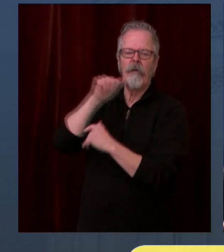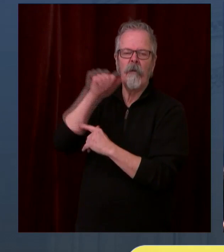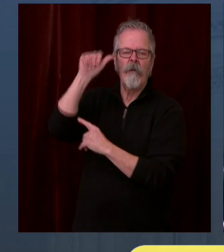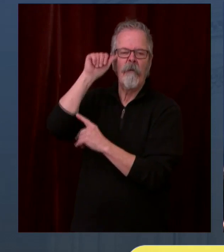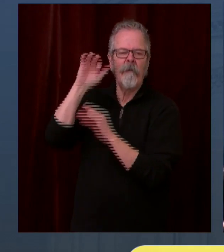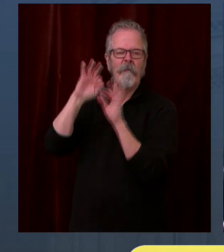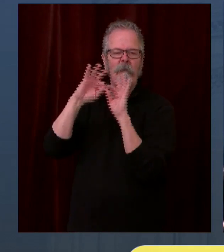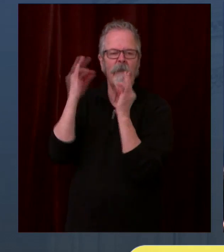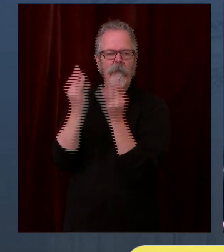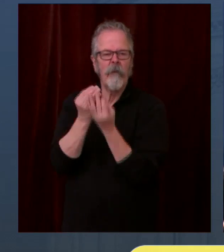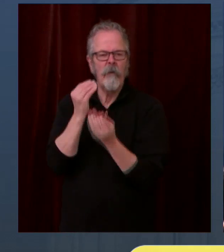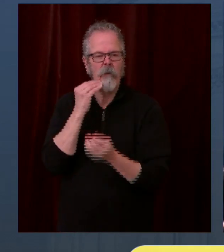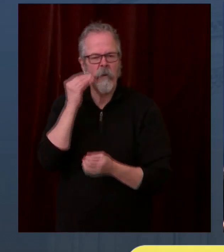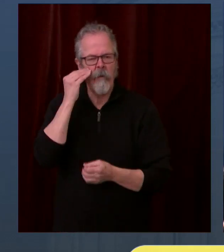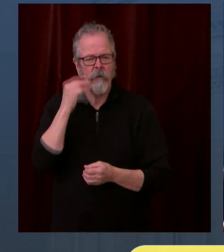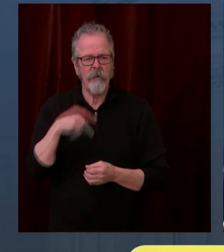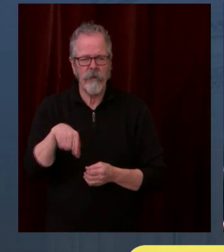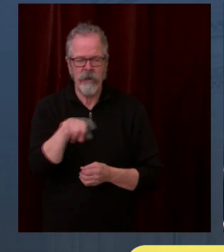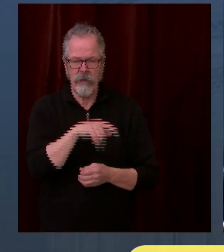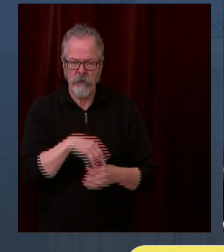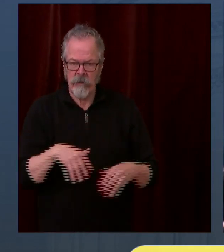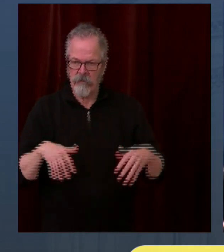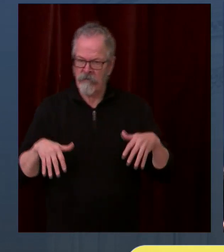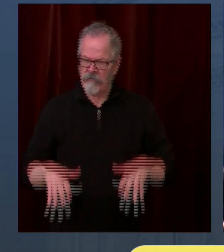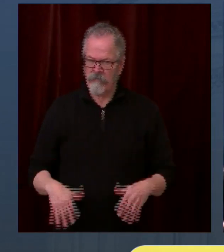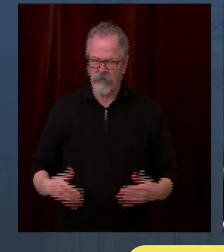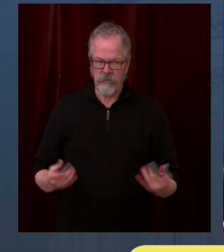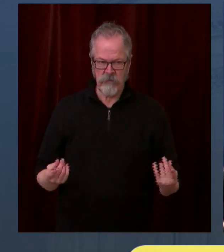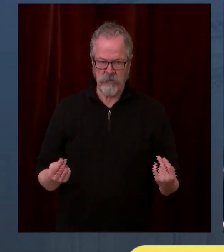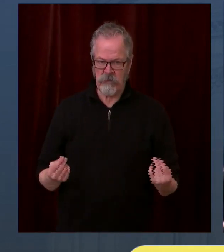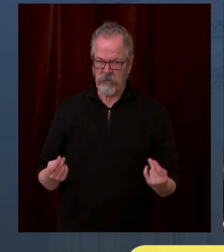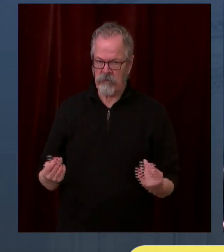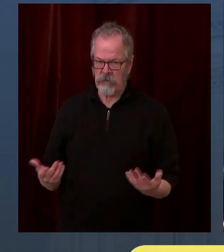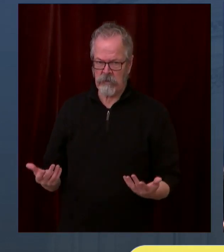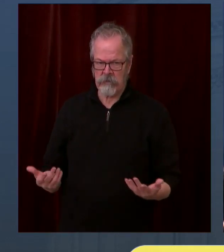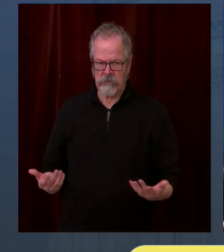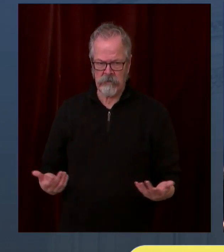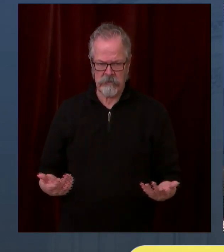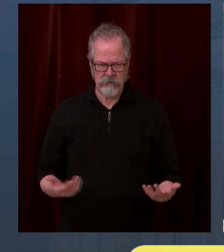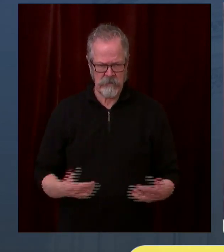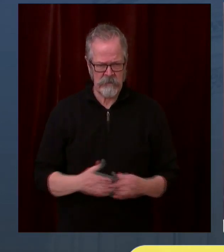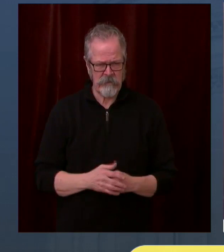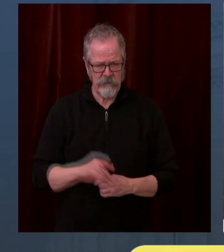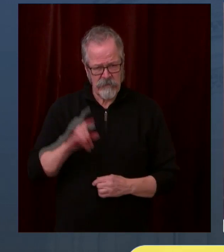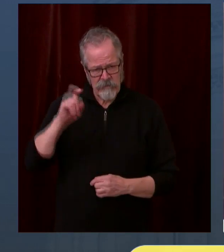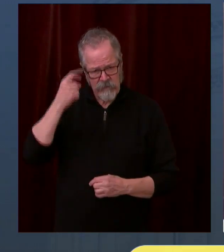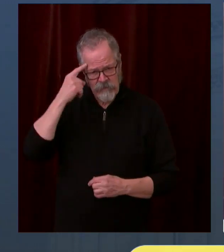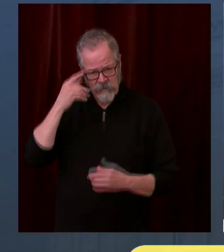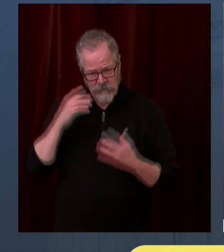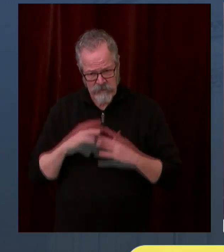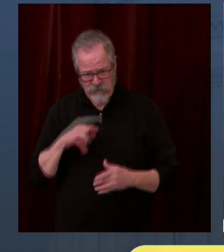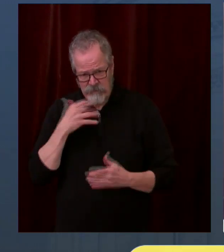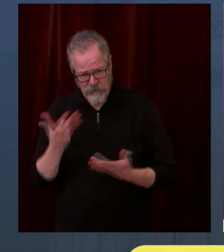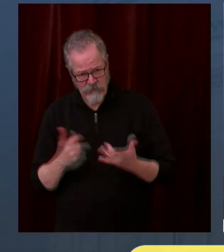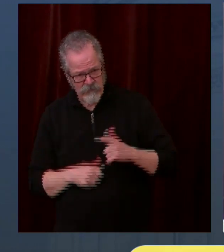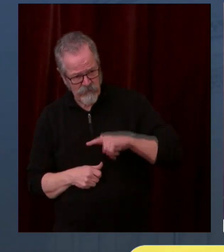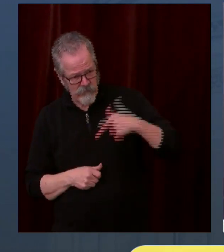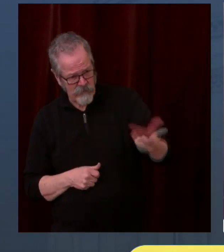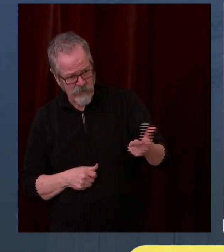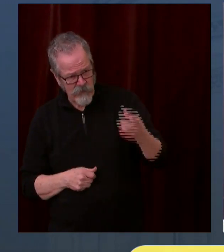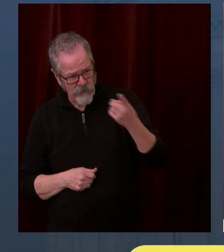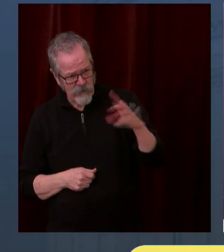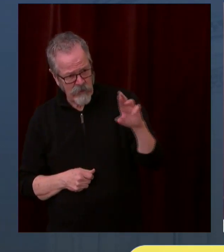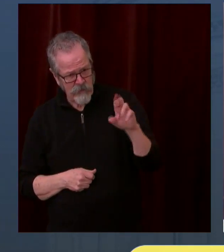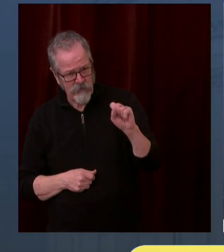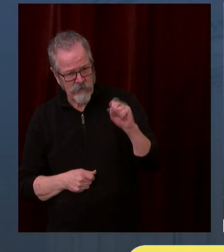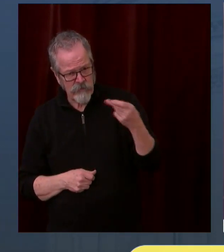in? Yeah, sure, Governor. So and thanks for that question. So as you know, previously,